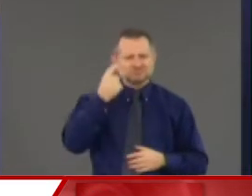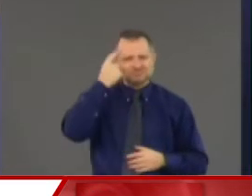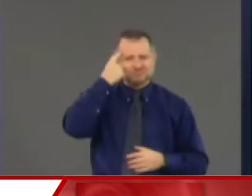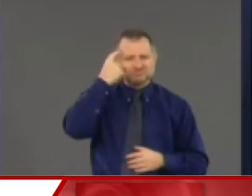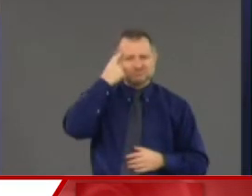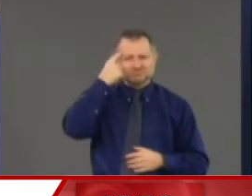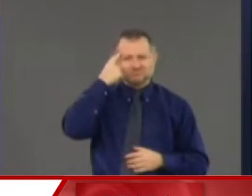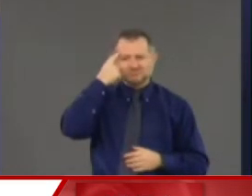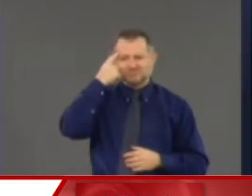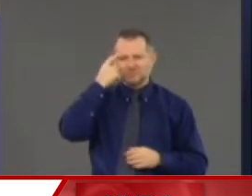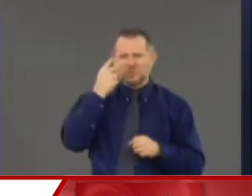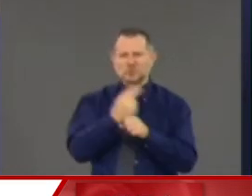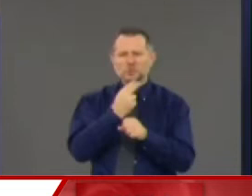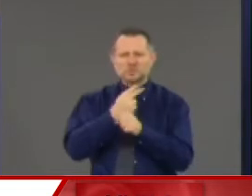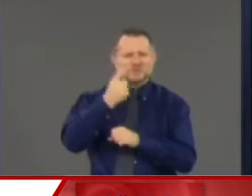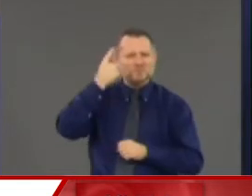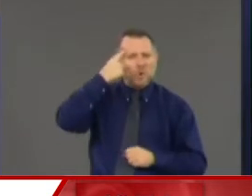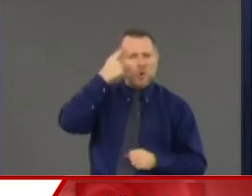We have to be smart.